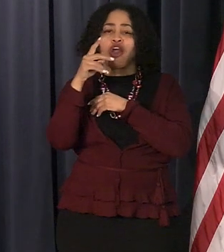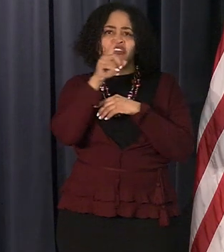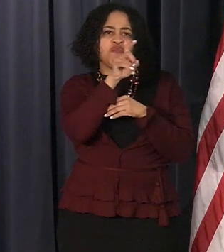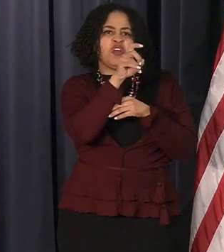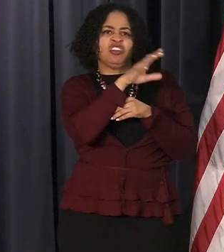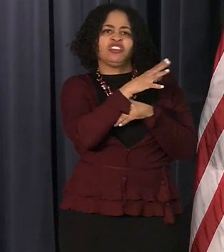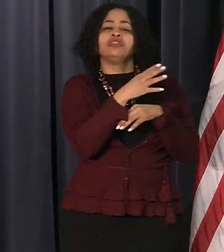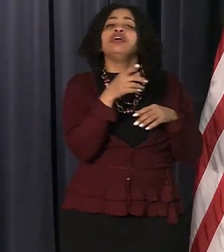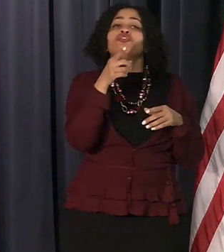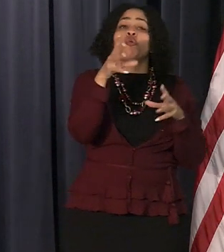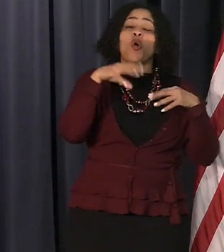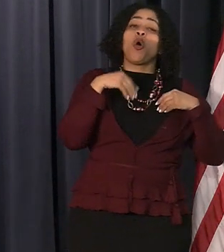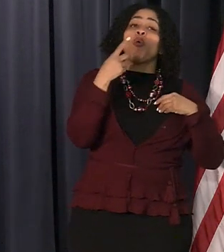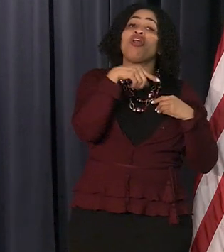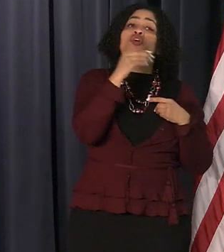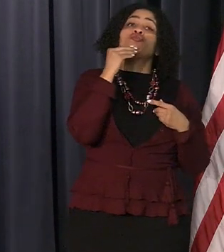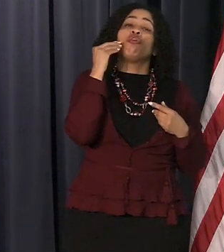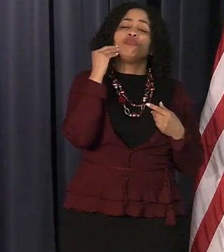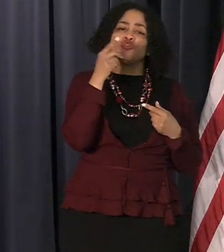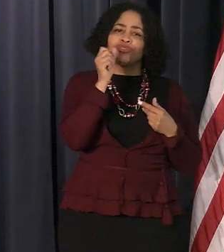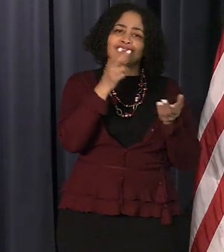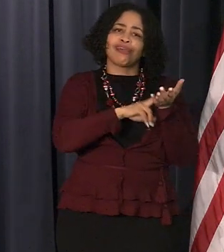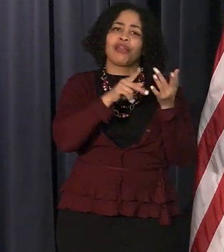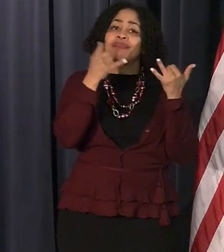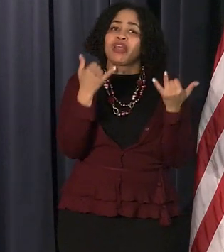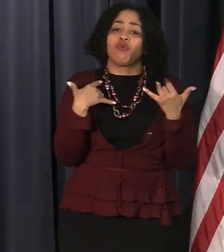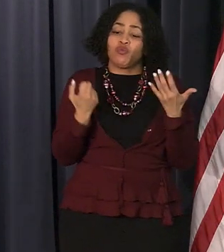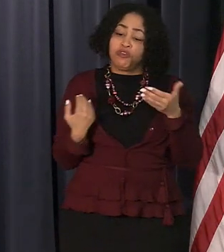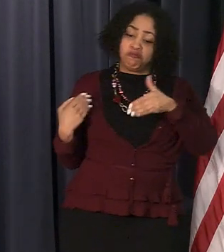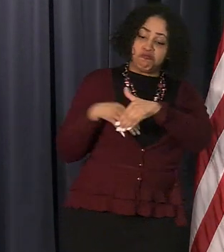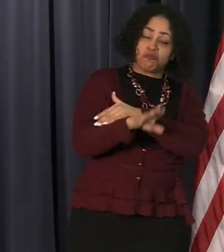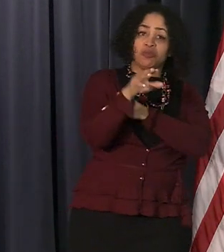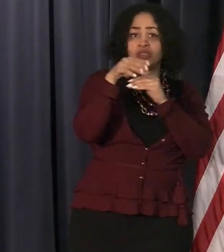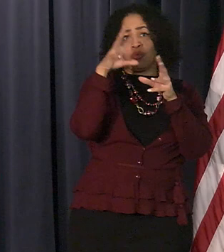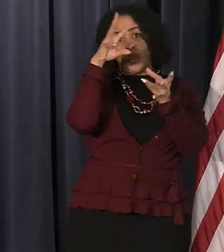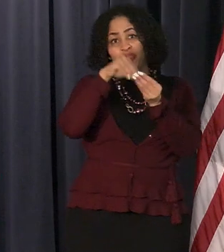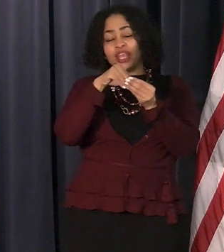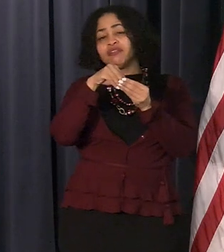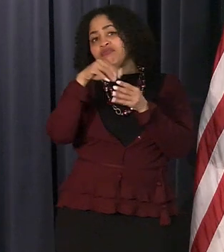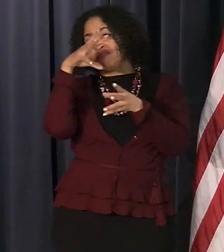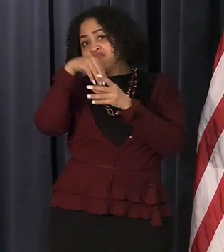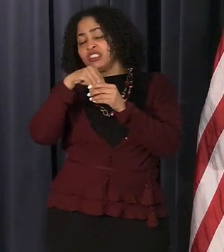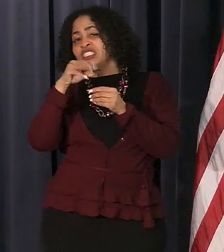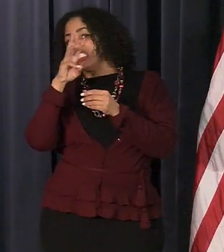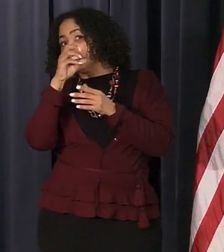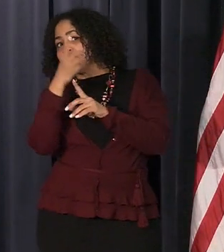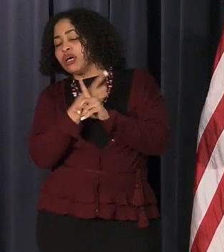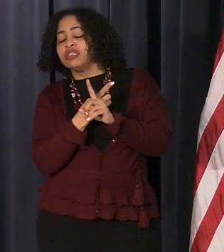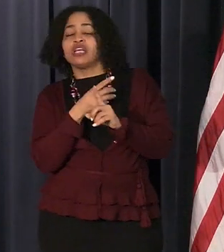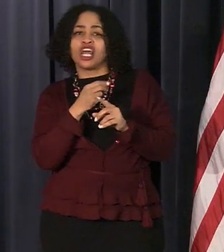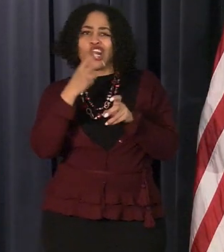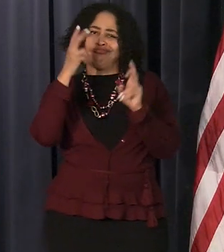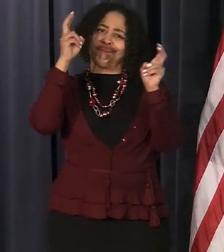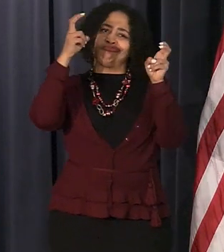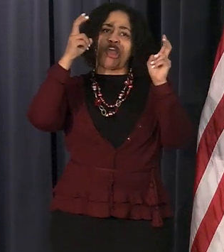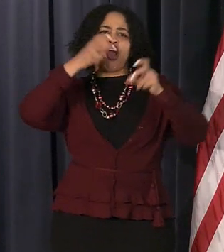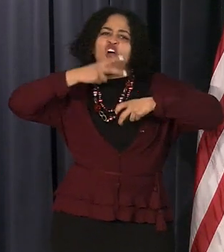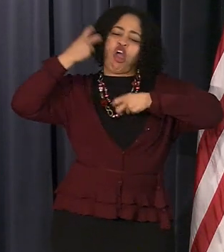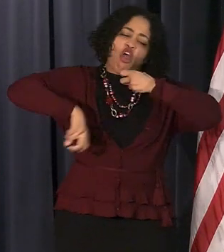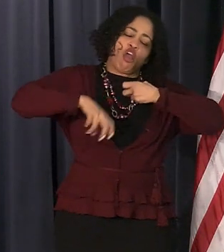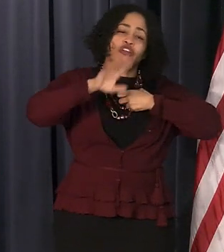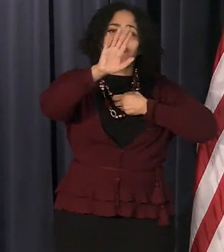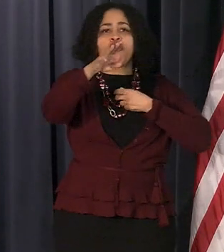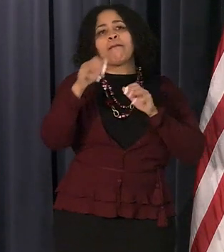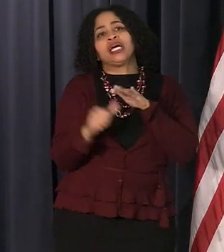houses you can be enrolled now and we would like to get in in the next six months and harden your basements we are going to be ready to